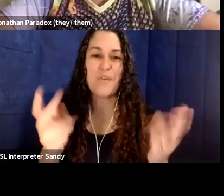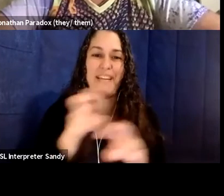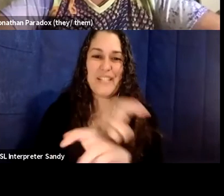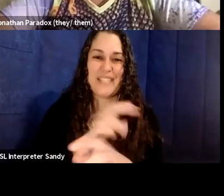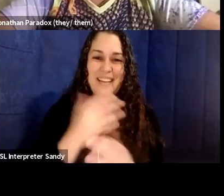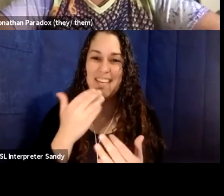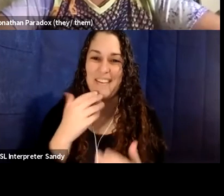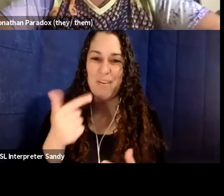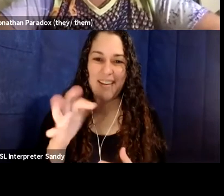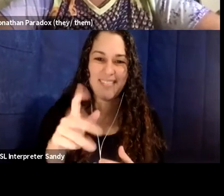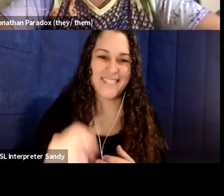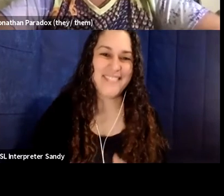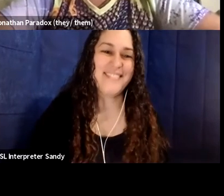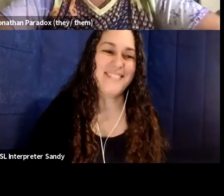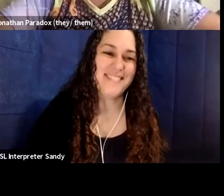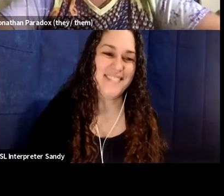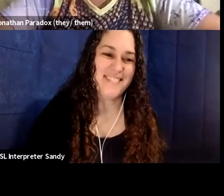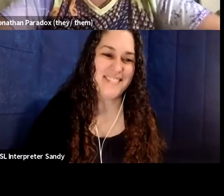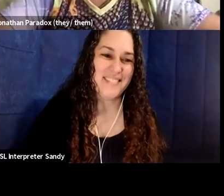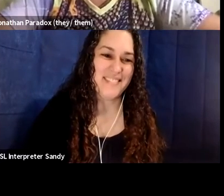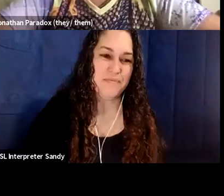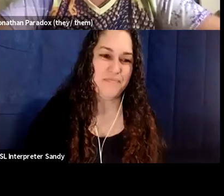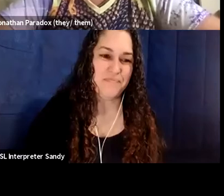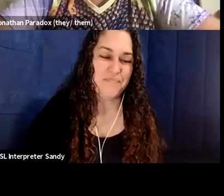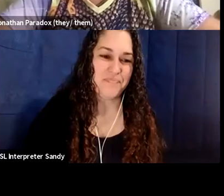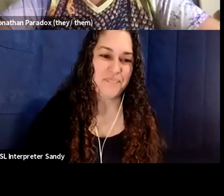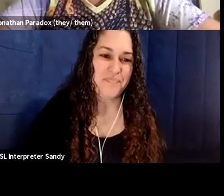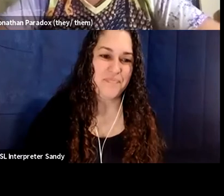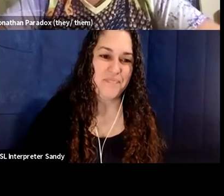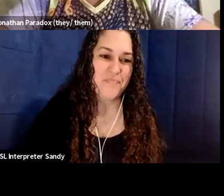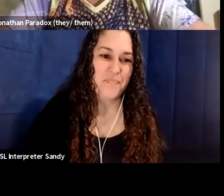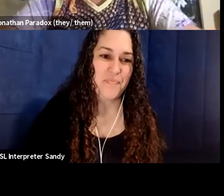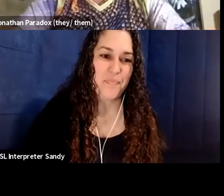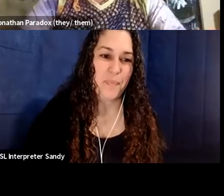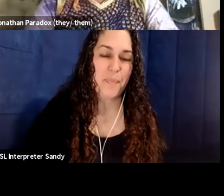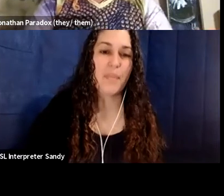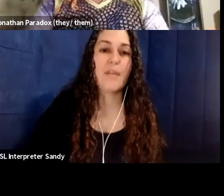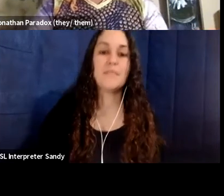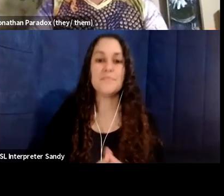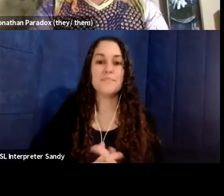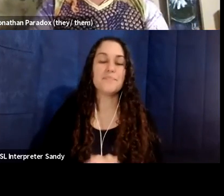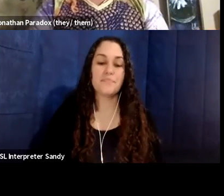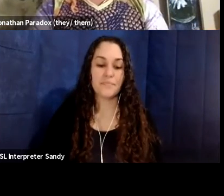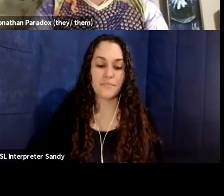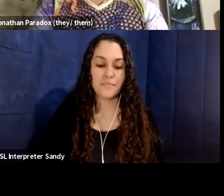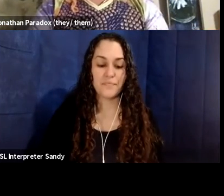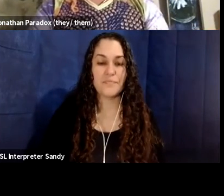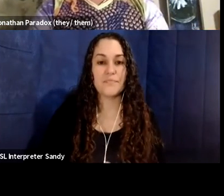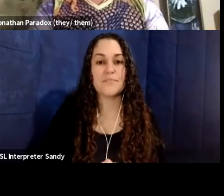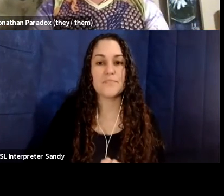Yeah, we'll go ahead and switch now. Thank you, Grant. Thank you, Sandy. Um, so, um,